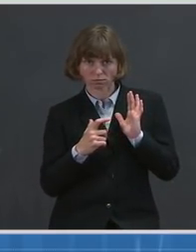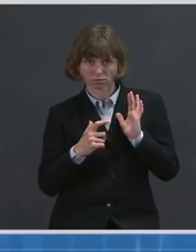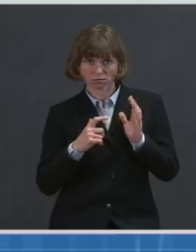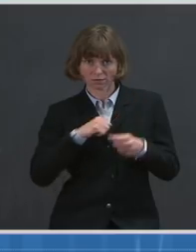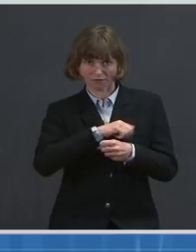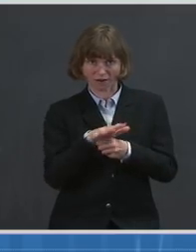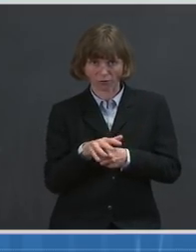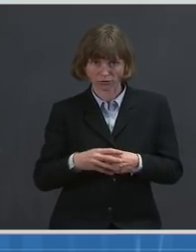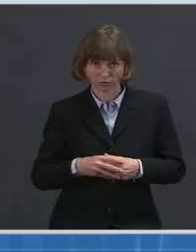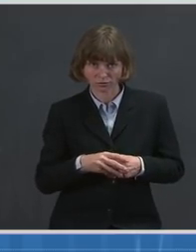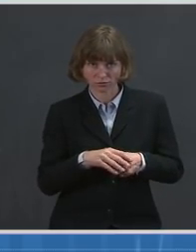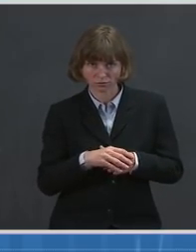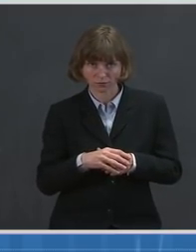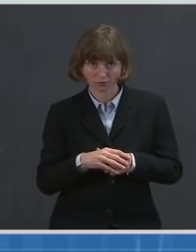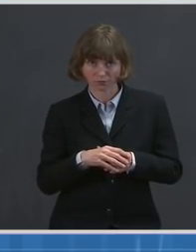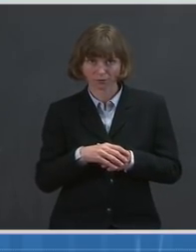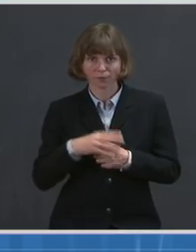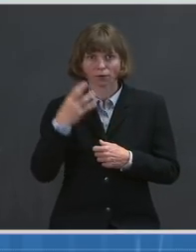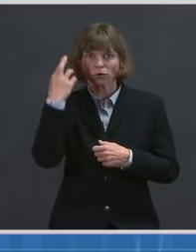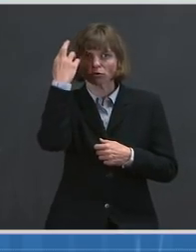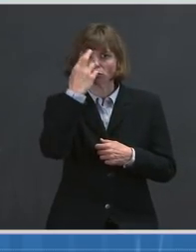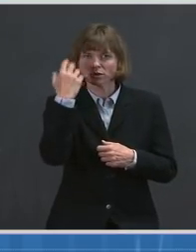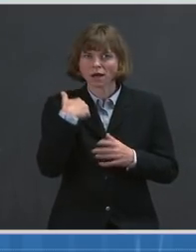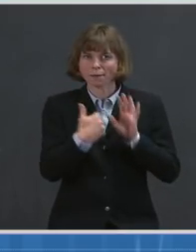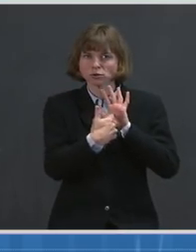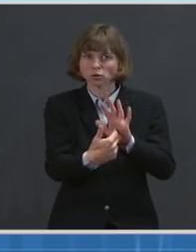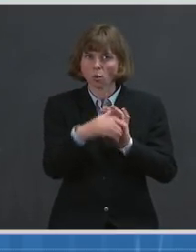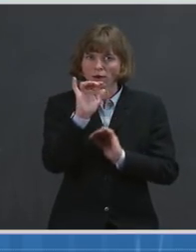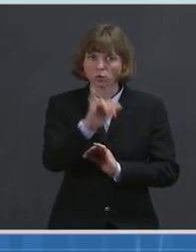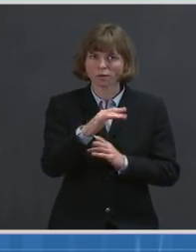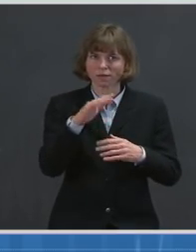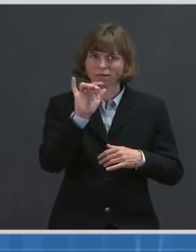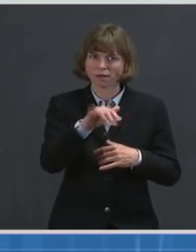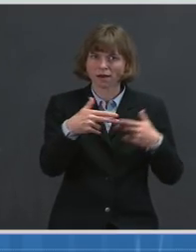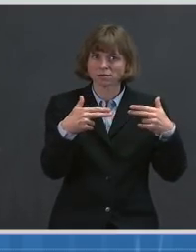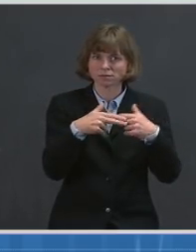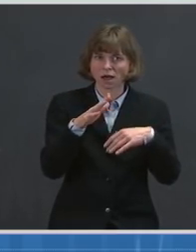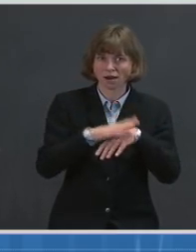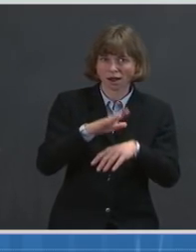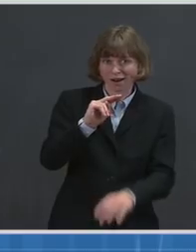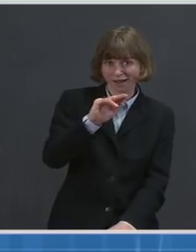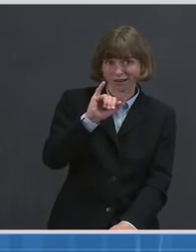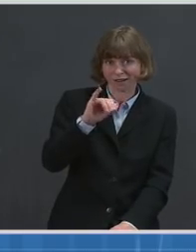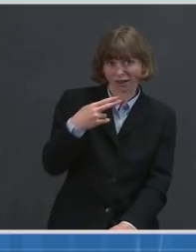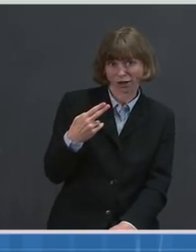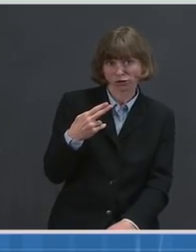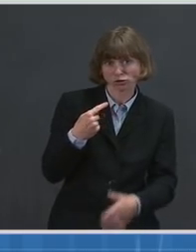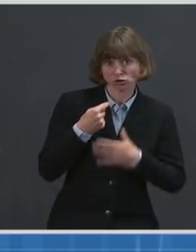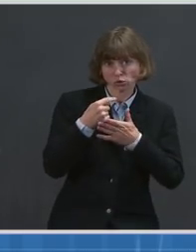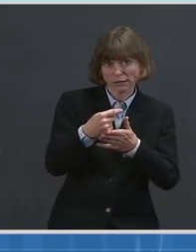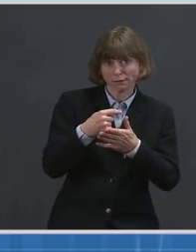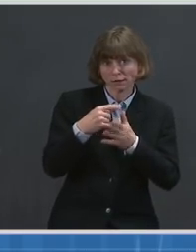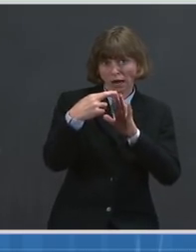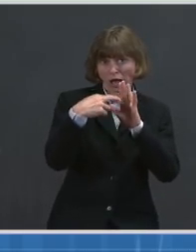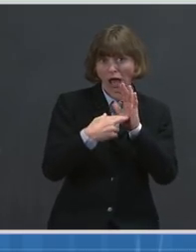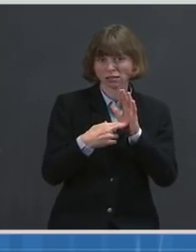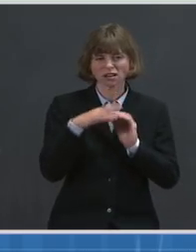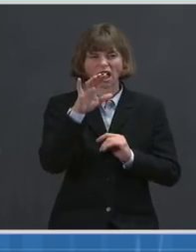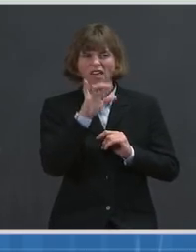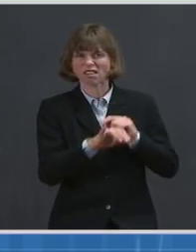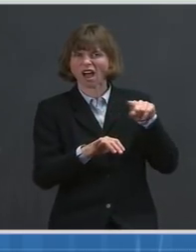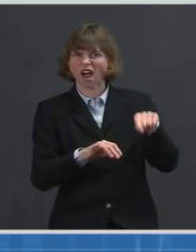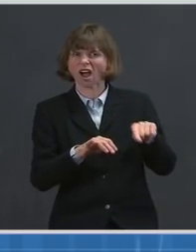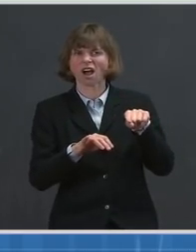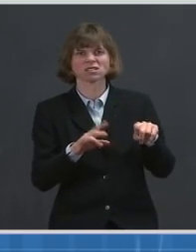reason I showed you the slide on the NIH treatment guidelines is that this is a very fluid area